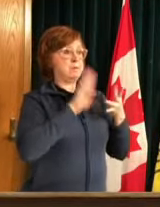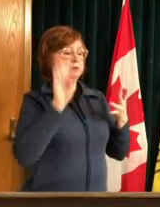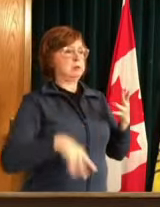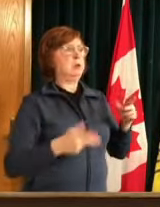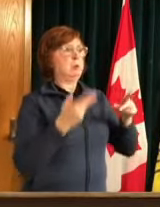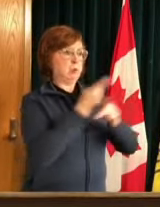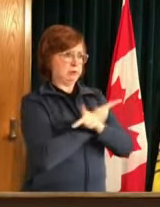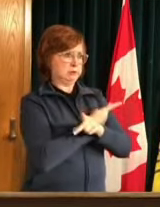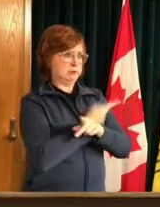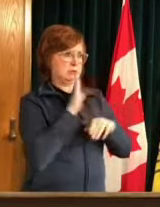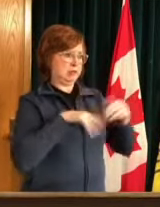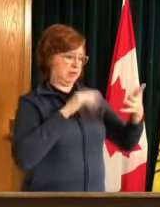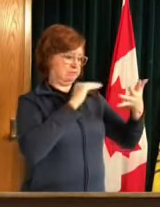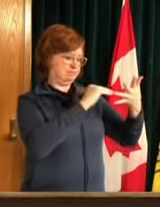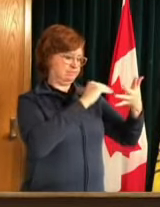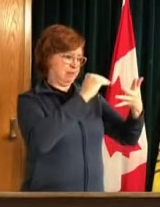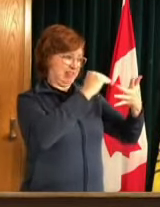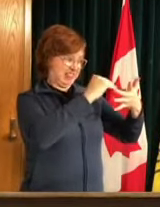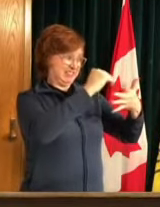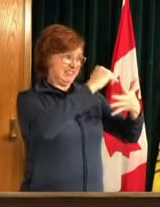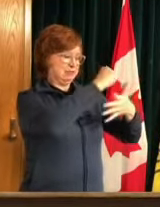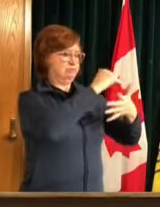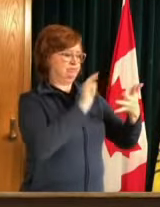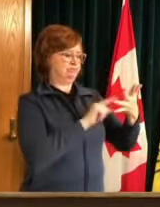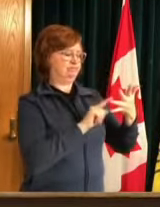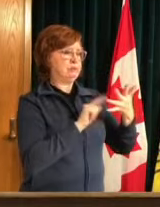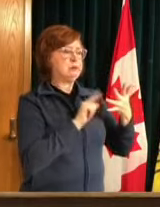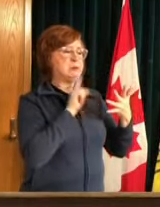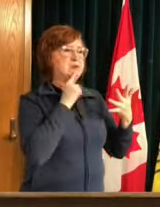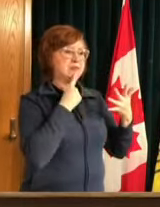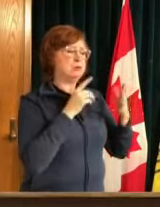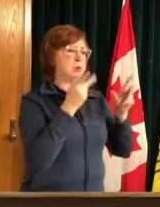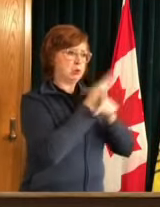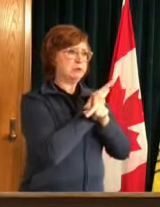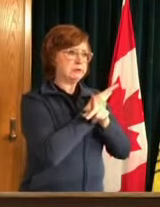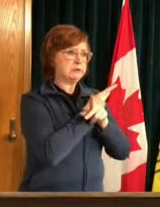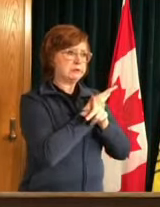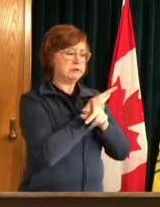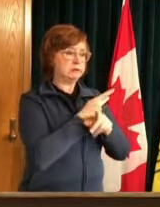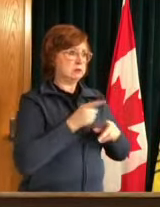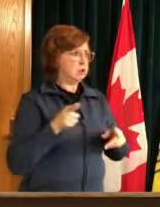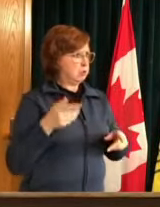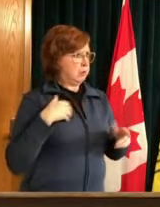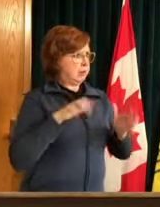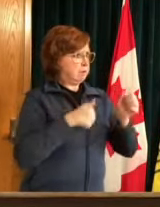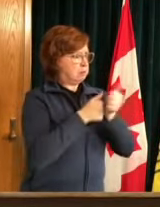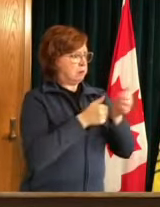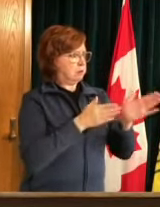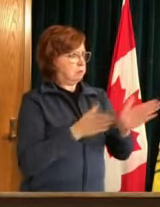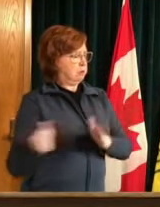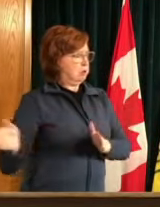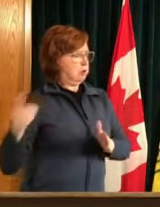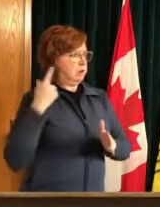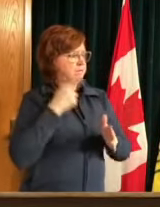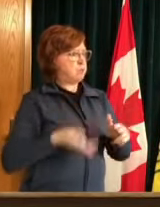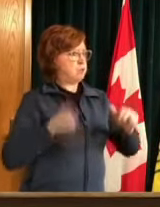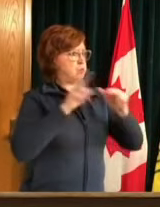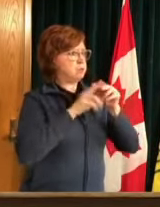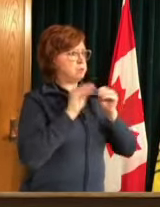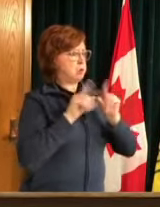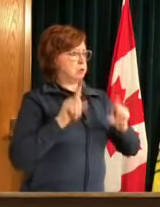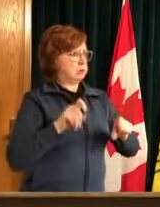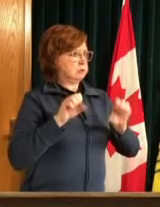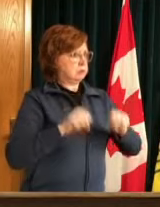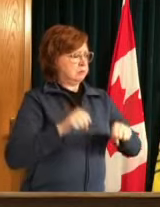wondering if there's a contingency contingency plan for you know um increasing that testing capacity and and contact